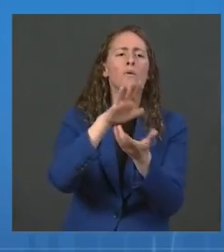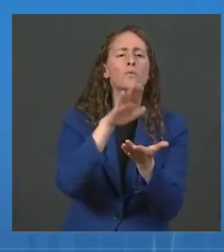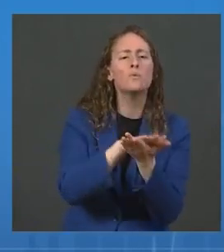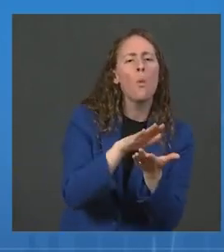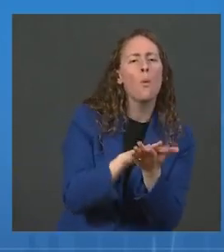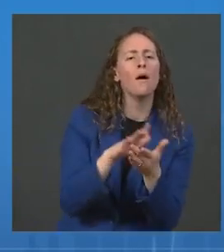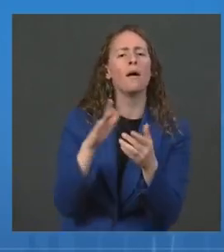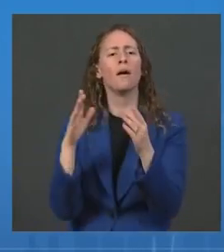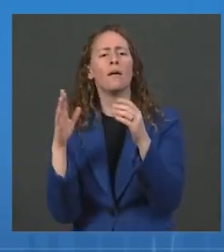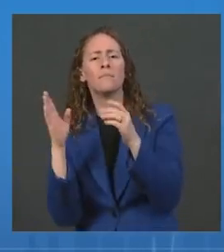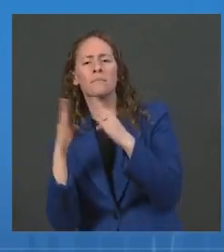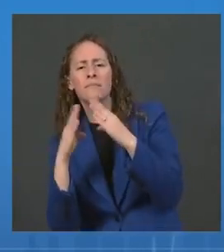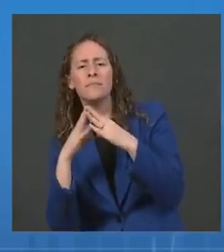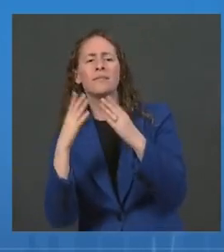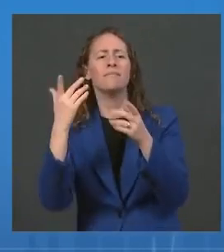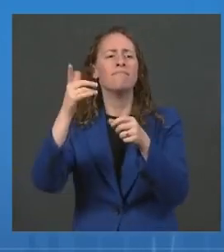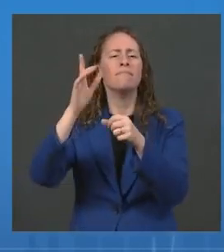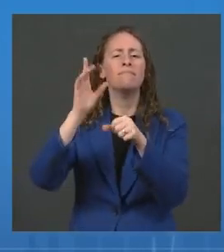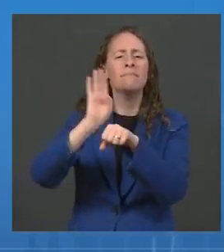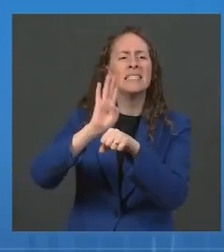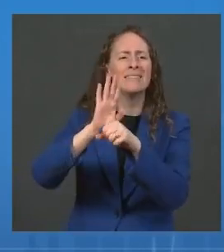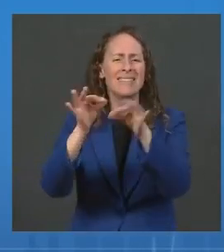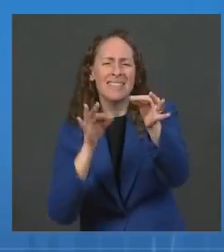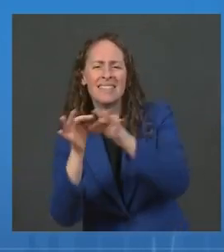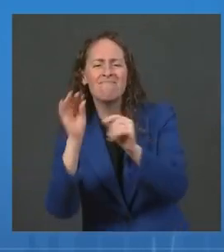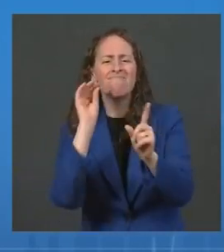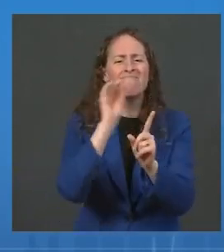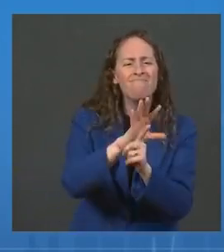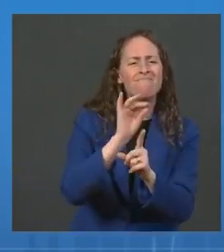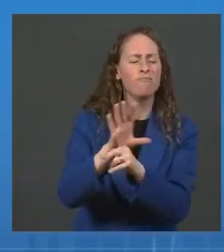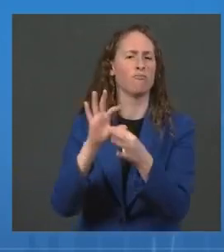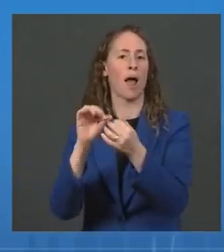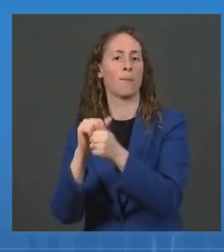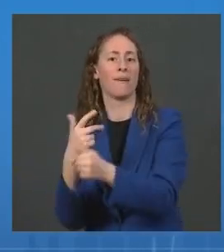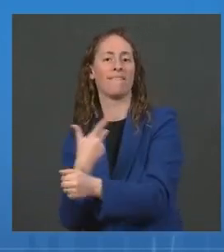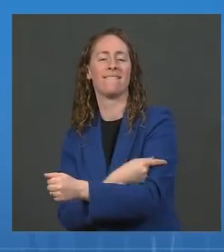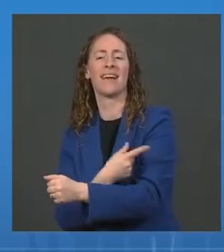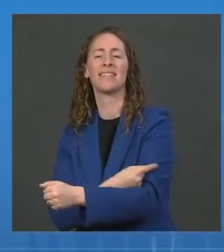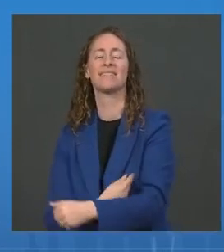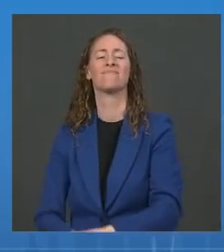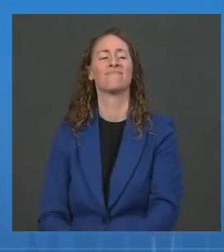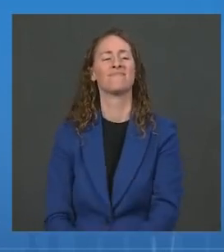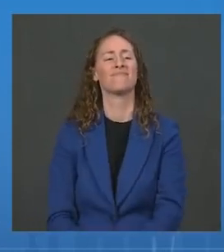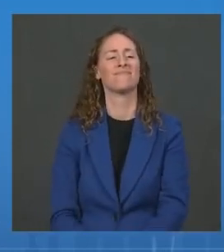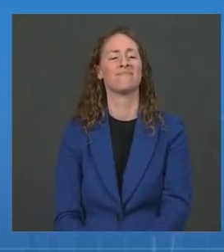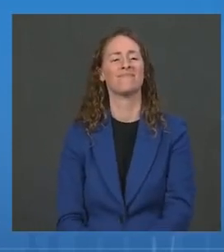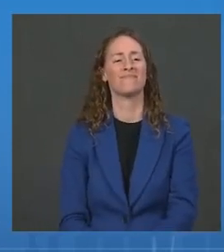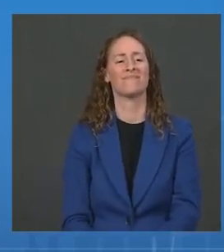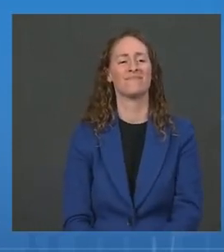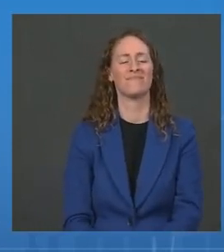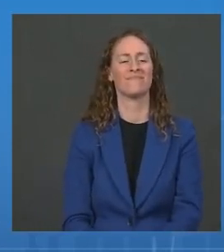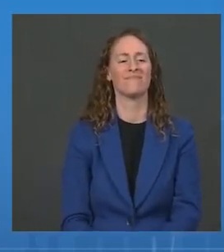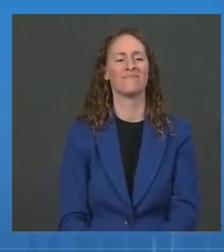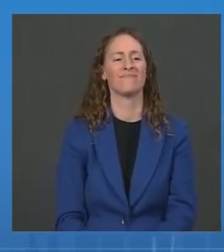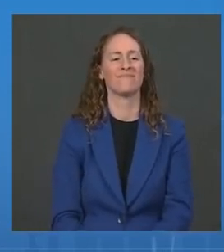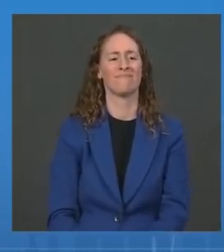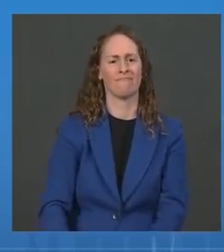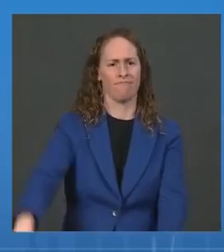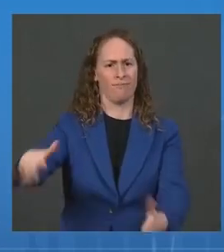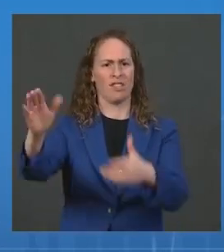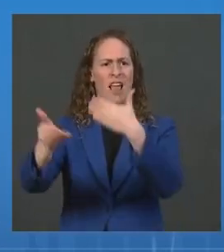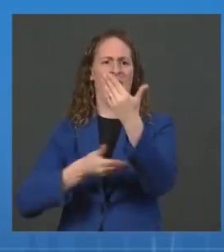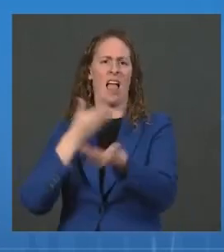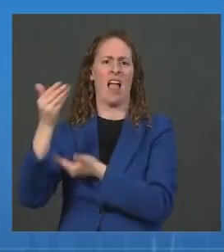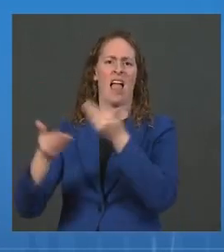share encouraging messages about the vaccines across the Appalachia region. They've hired healthcare workers who connect folks not only to